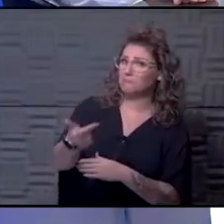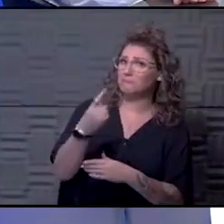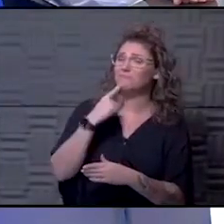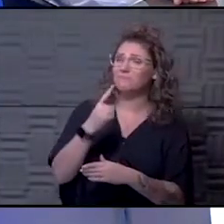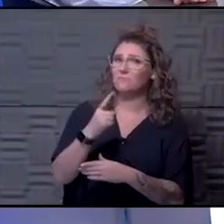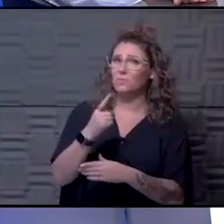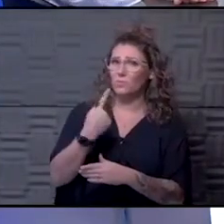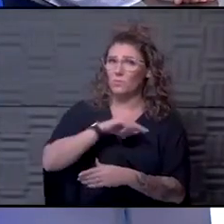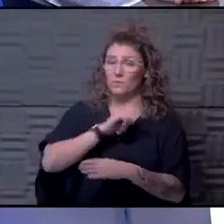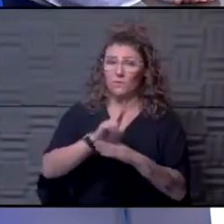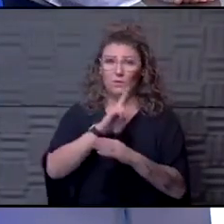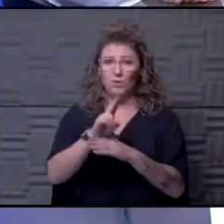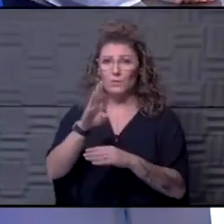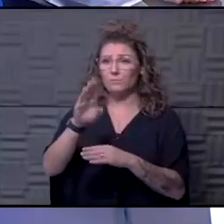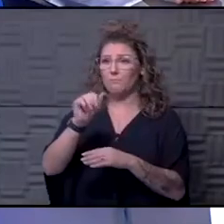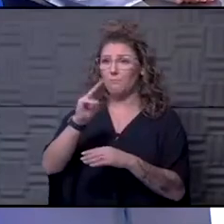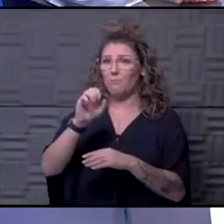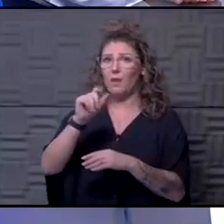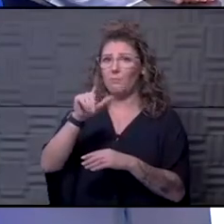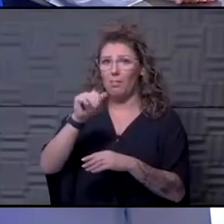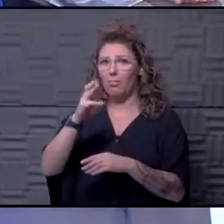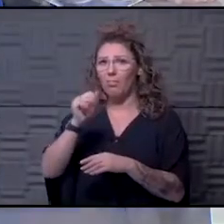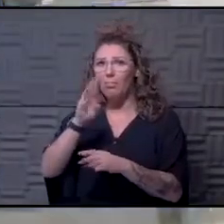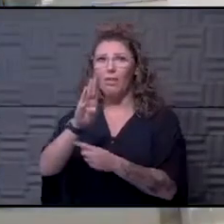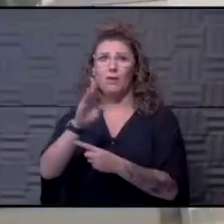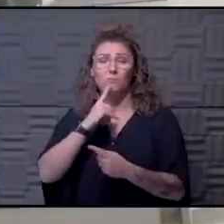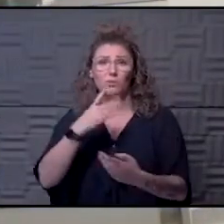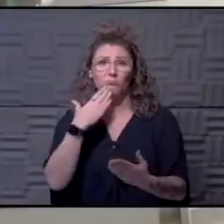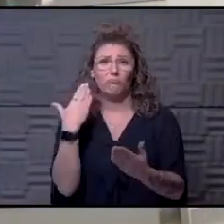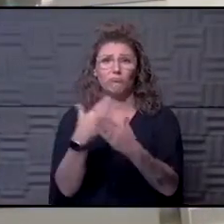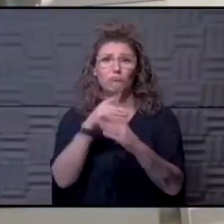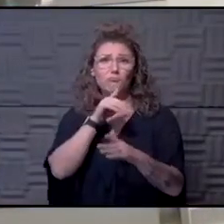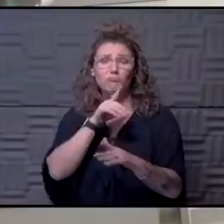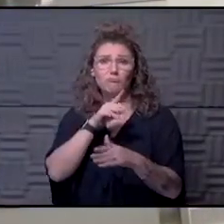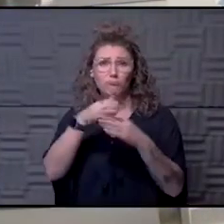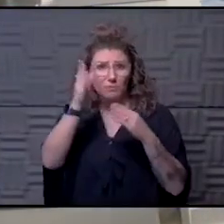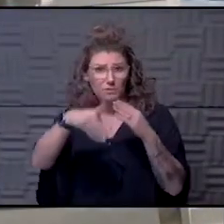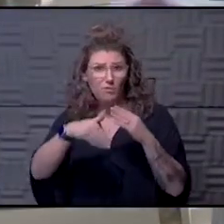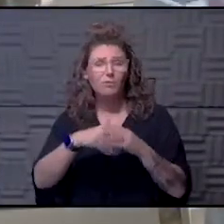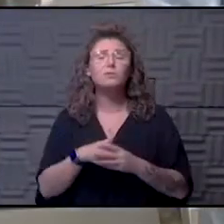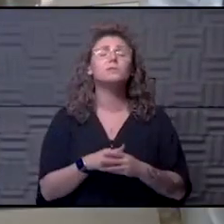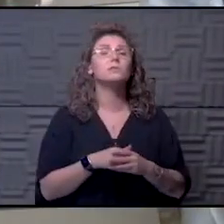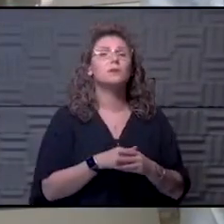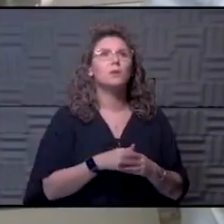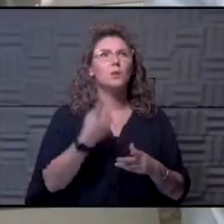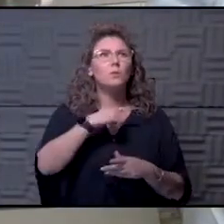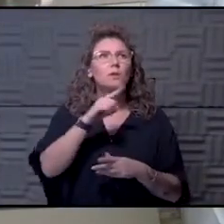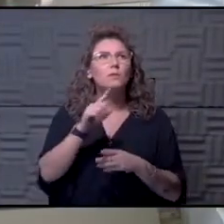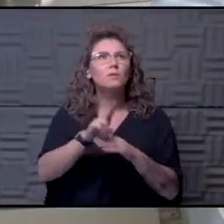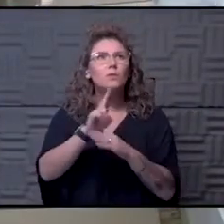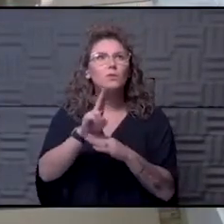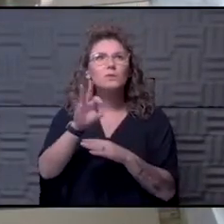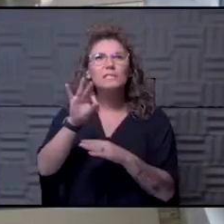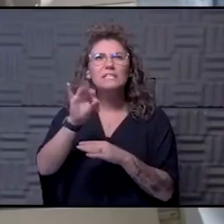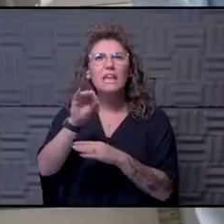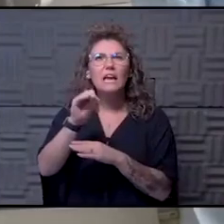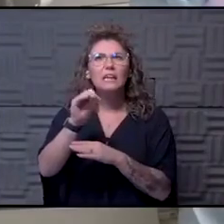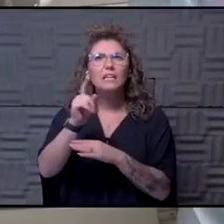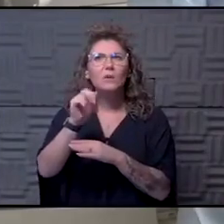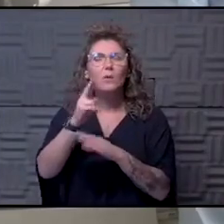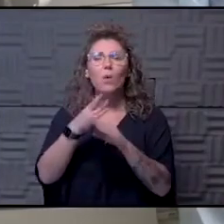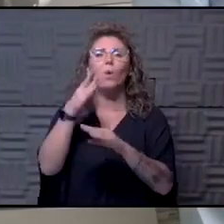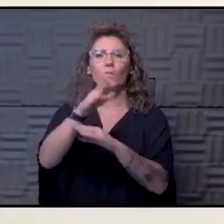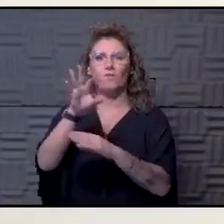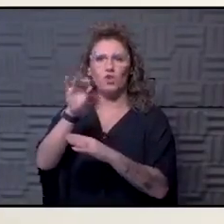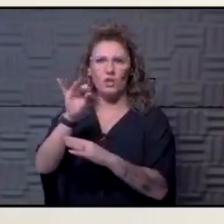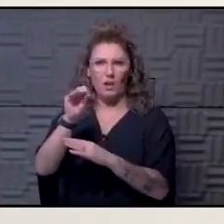a bit of BAMLAN, I think with really good results so far. We have, you know, I think we've used at least 90 or just over 90. There